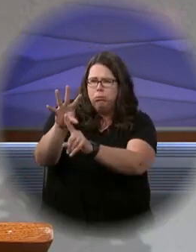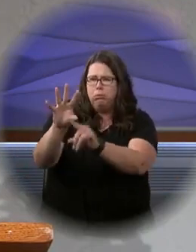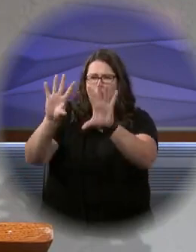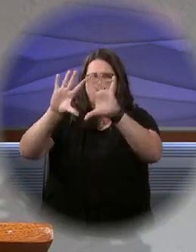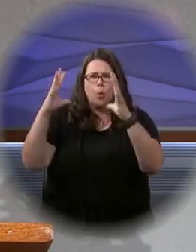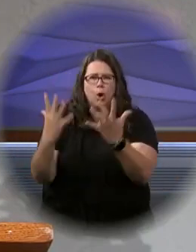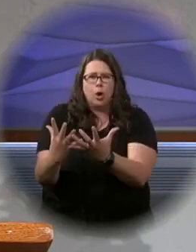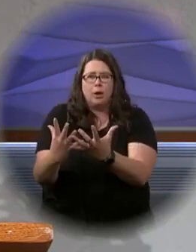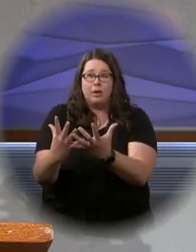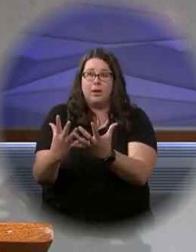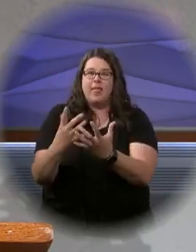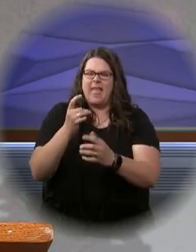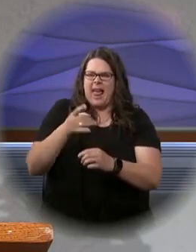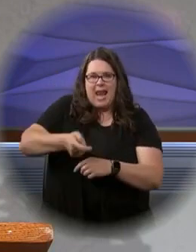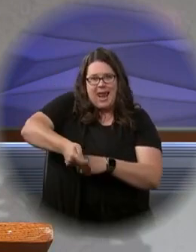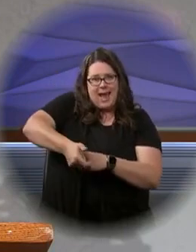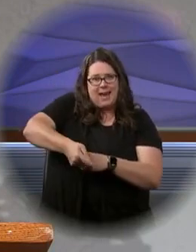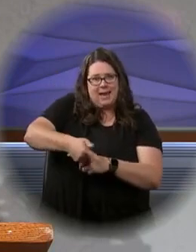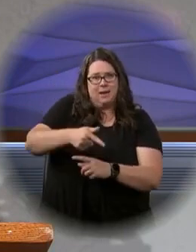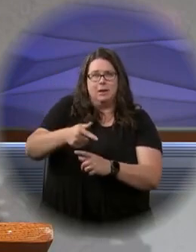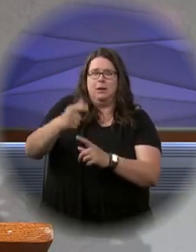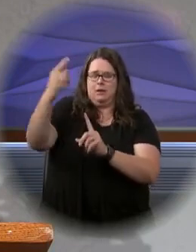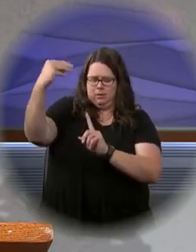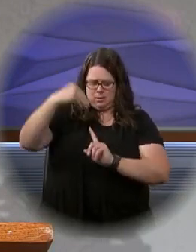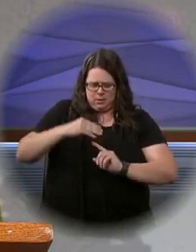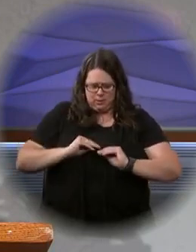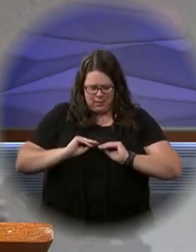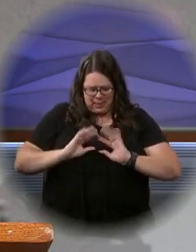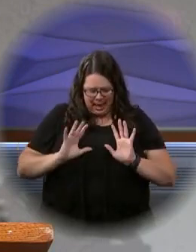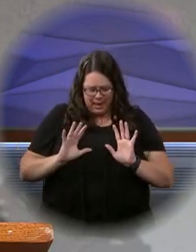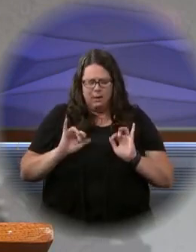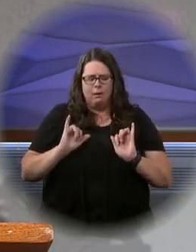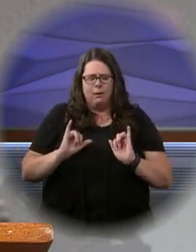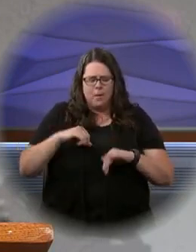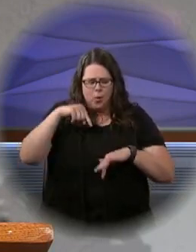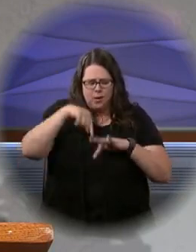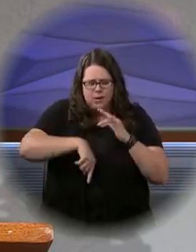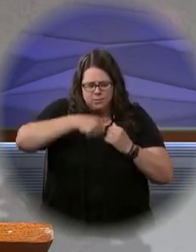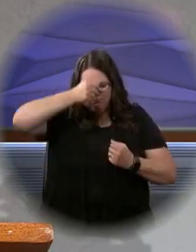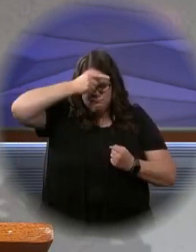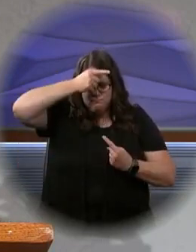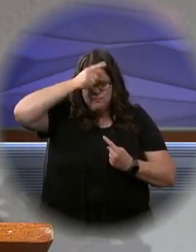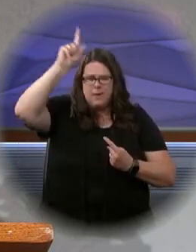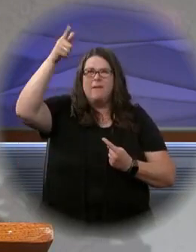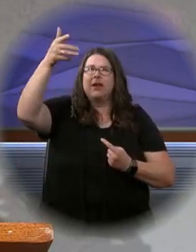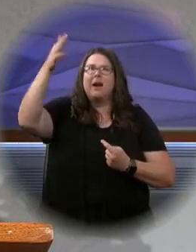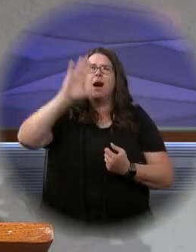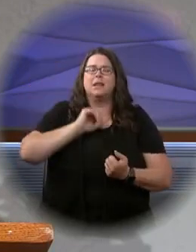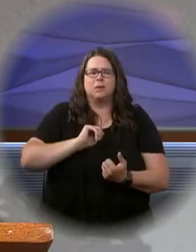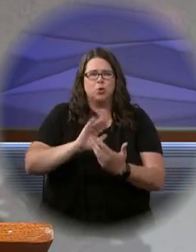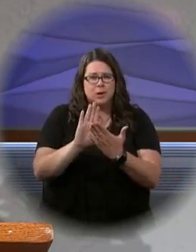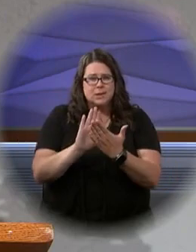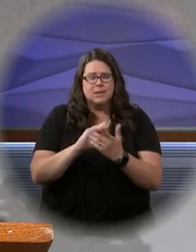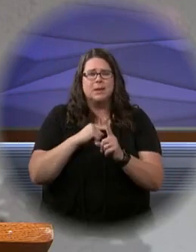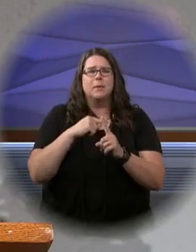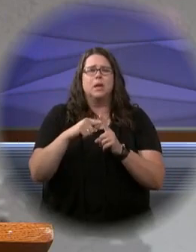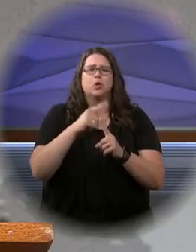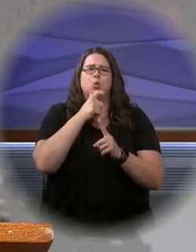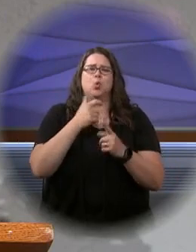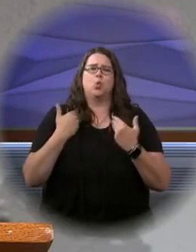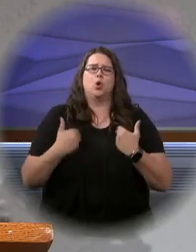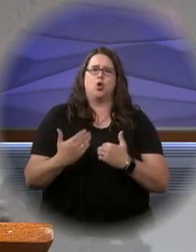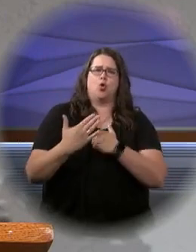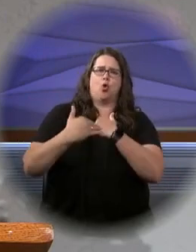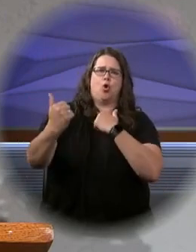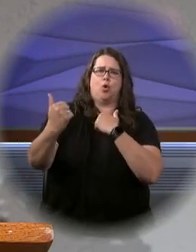of Christ into helping us to have a deeper understanding of God's presence as well as who we are